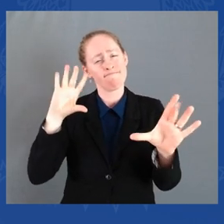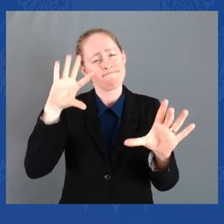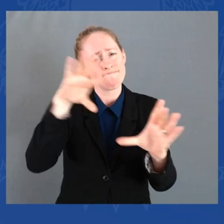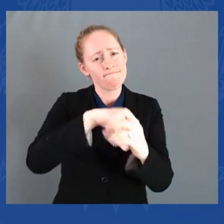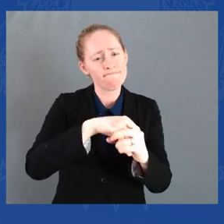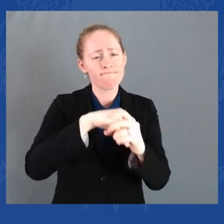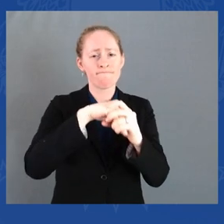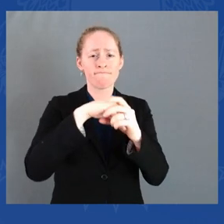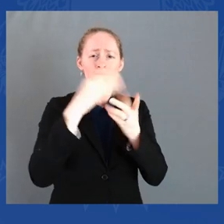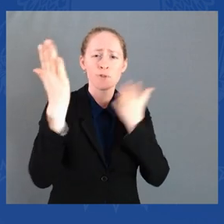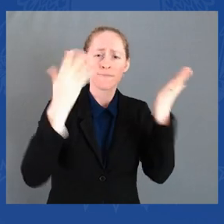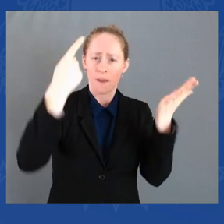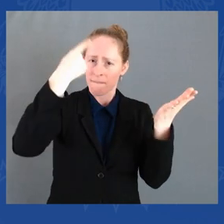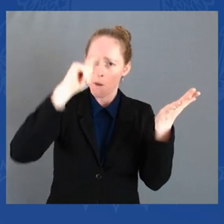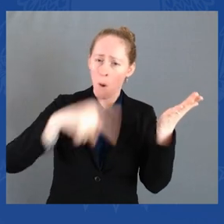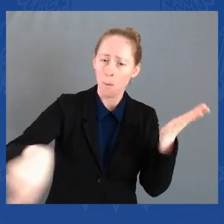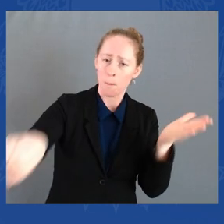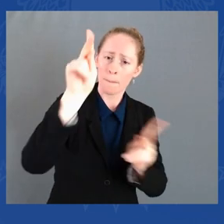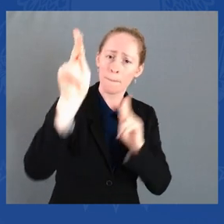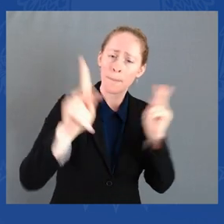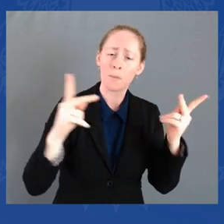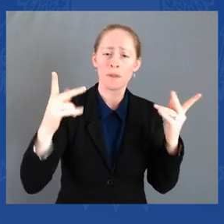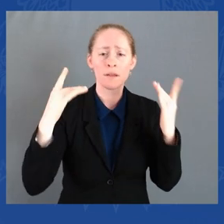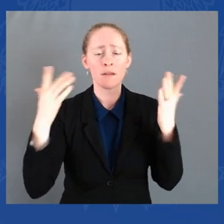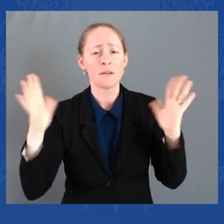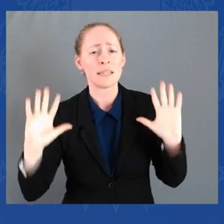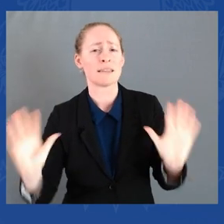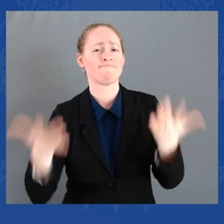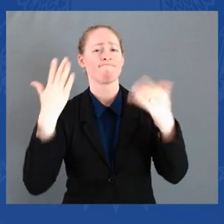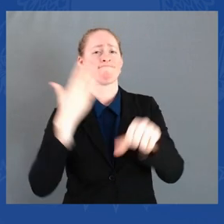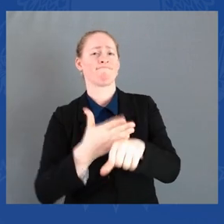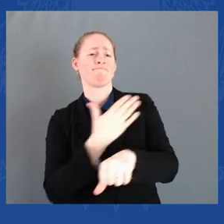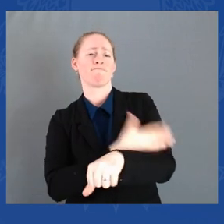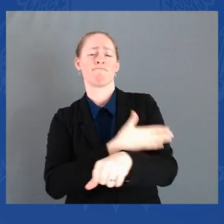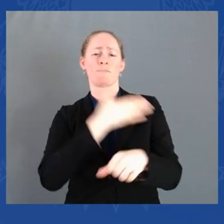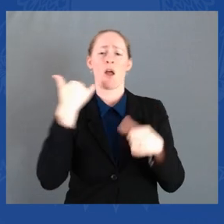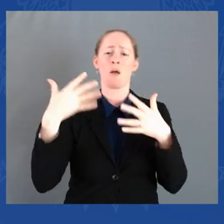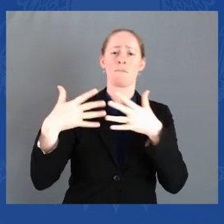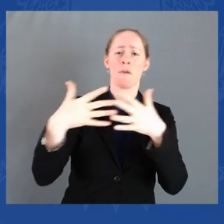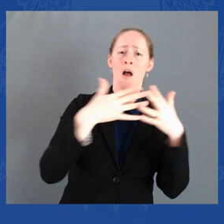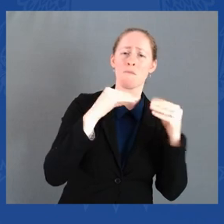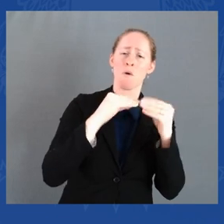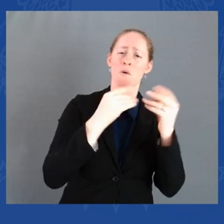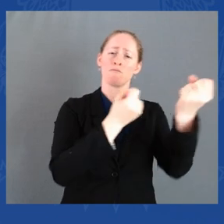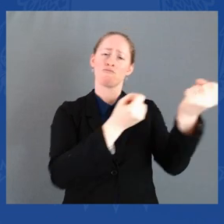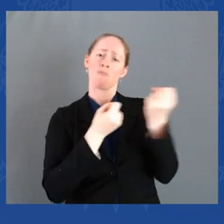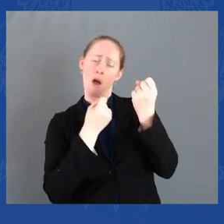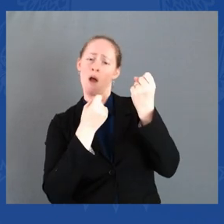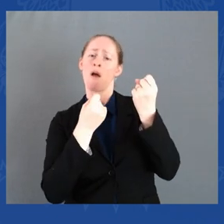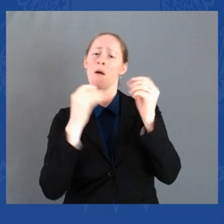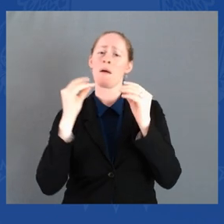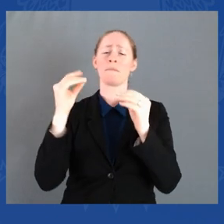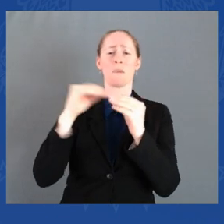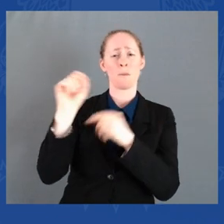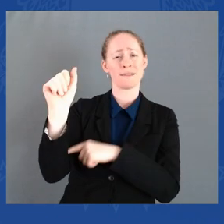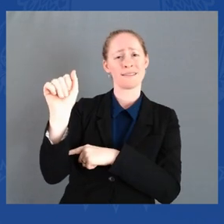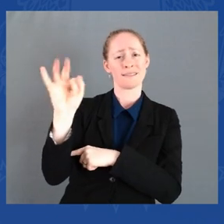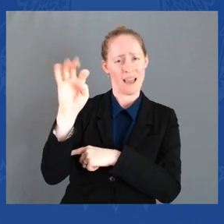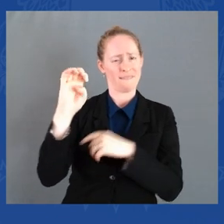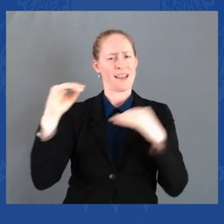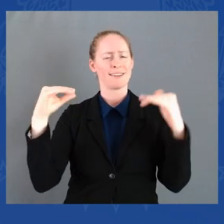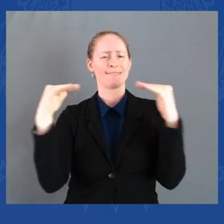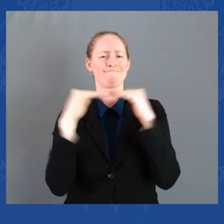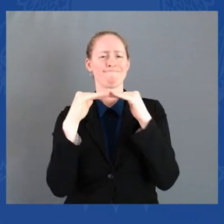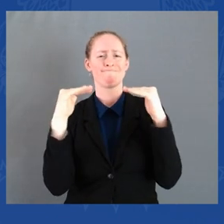safer, and more just. And in so doing, he inspired a generation of